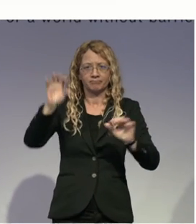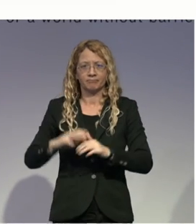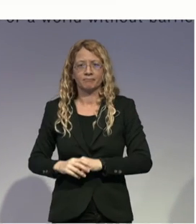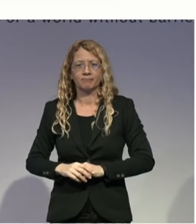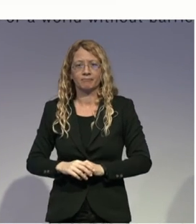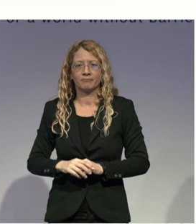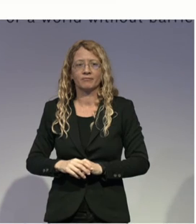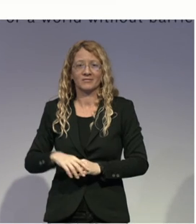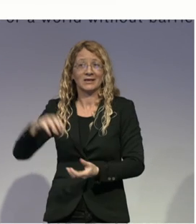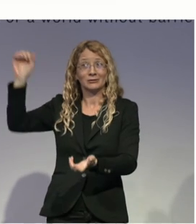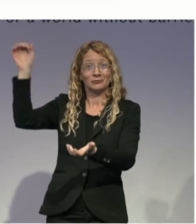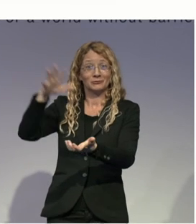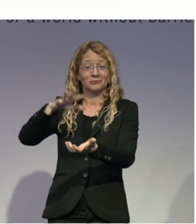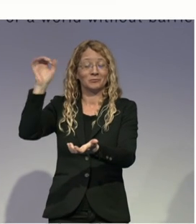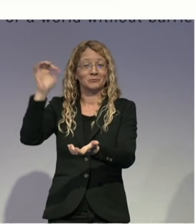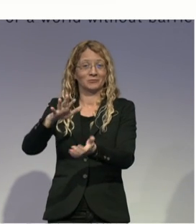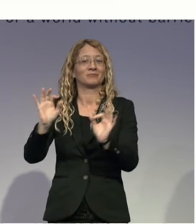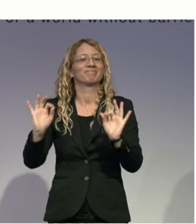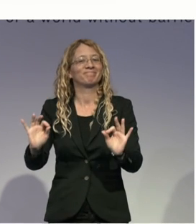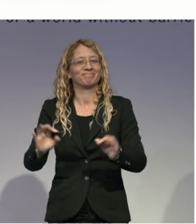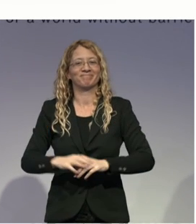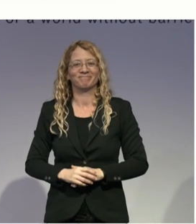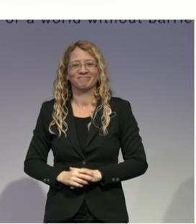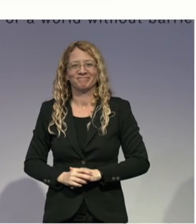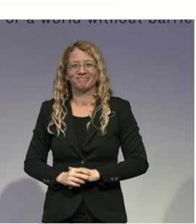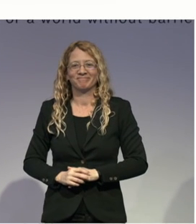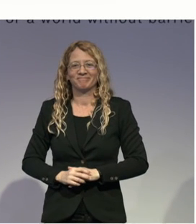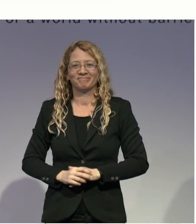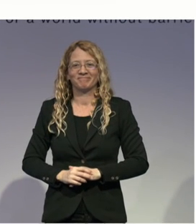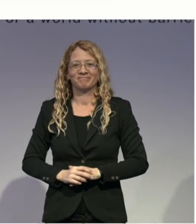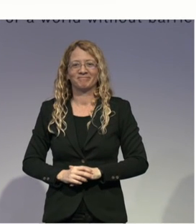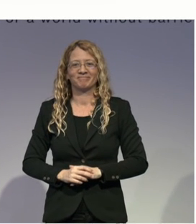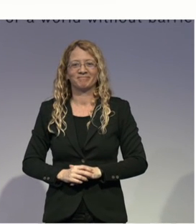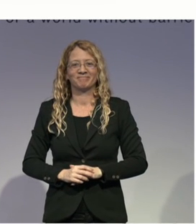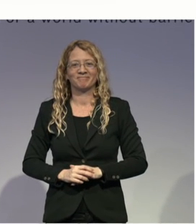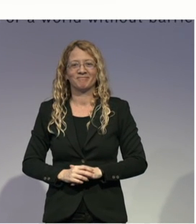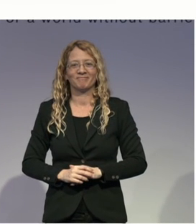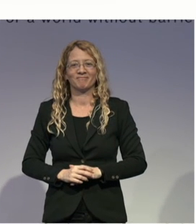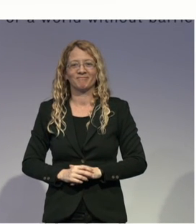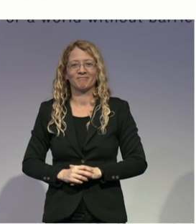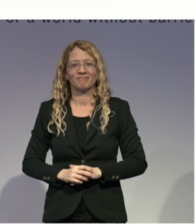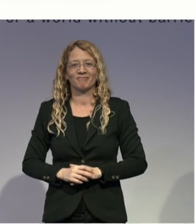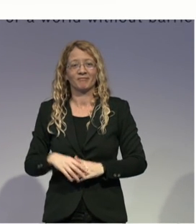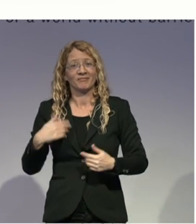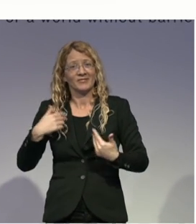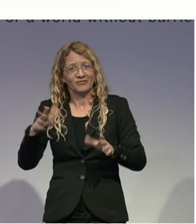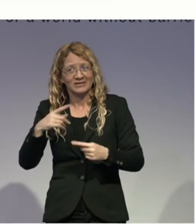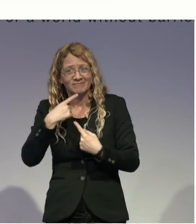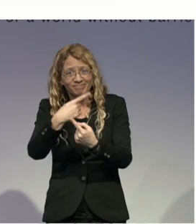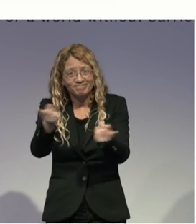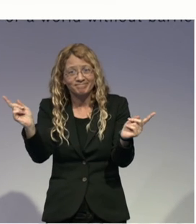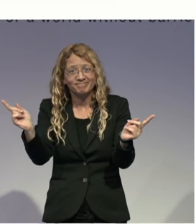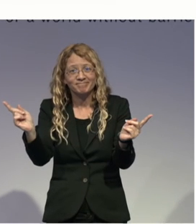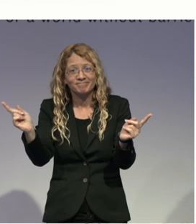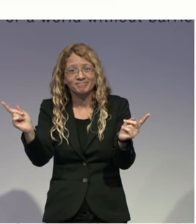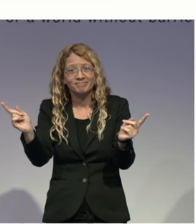So, we are looking, obviously, we need to partner with everyone. Like I said at the beginning, planning for disability is planning for